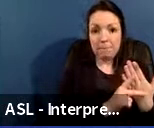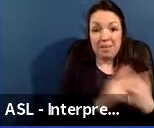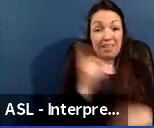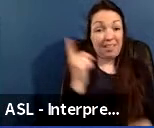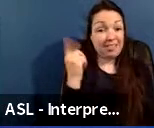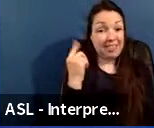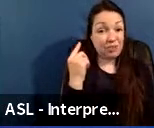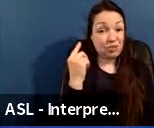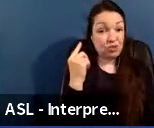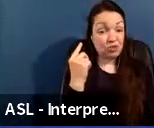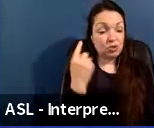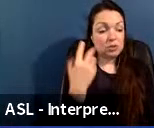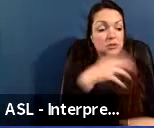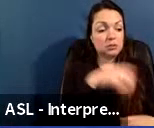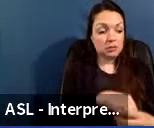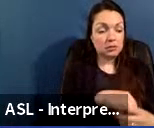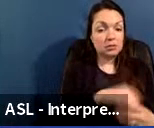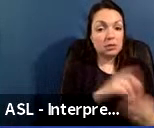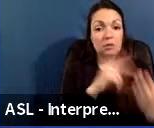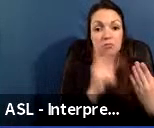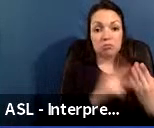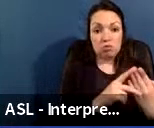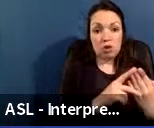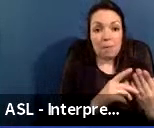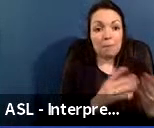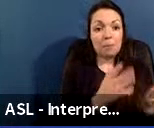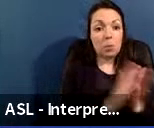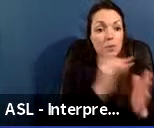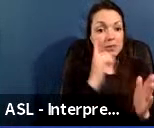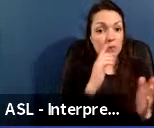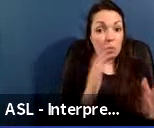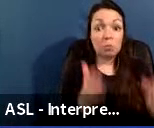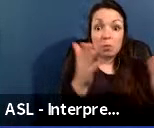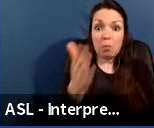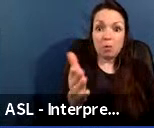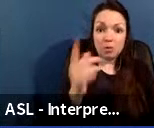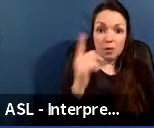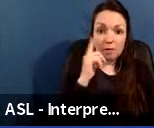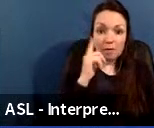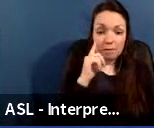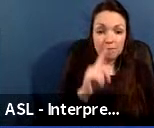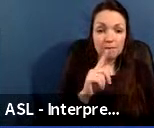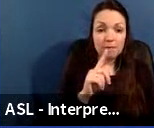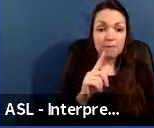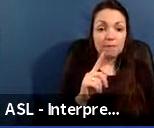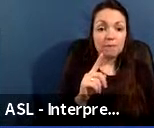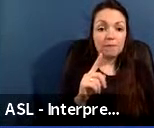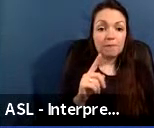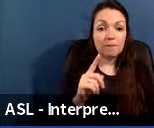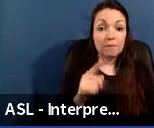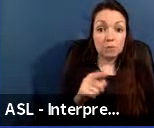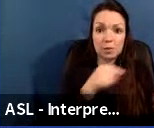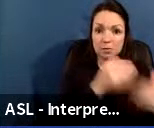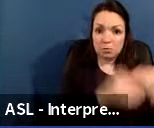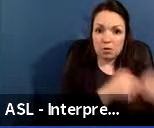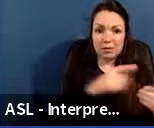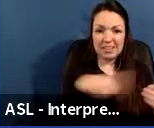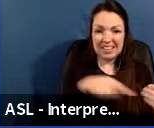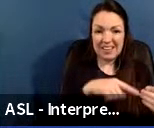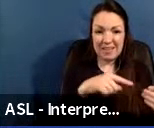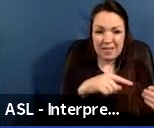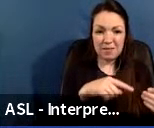year's academic program focused requests for proposals, or the RFP process, as many of you know it,